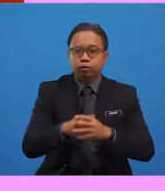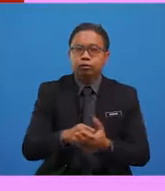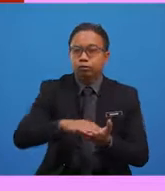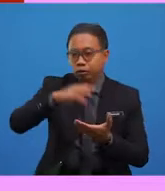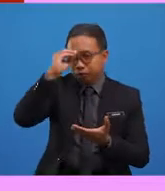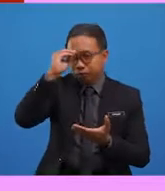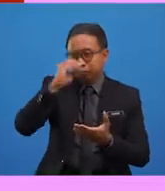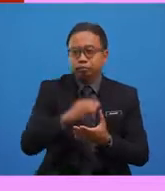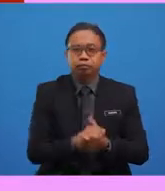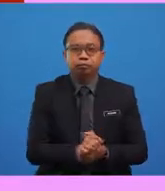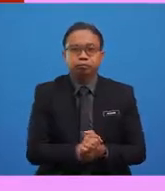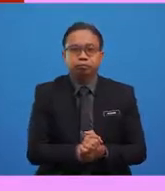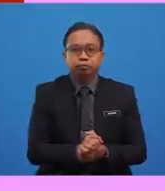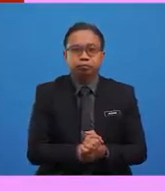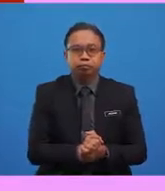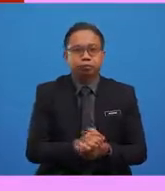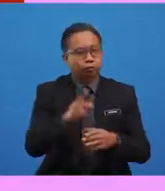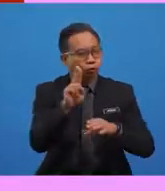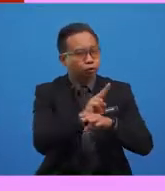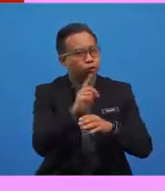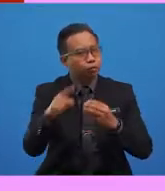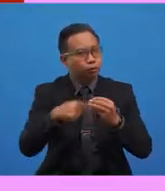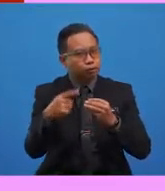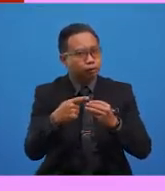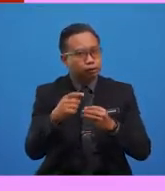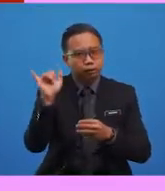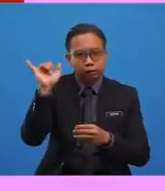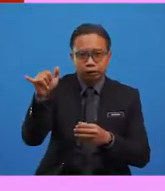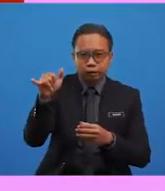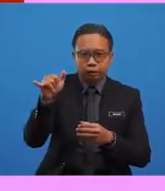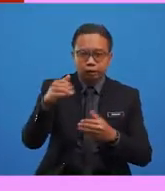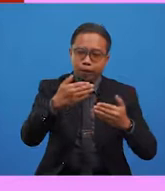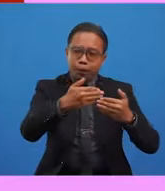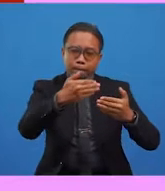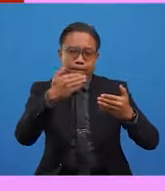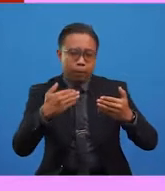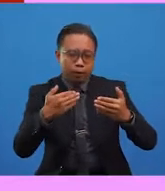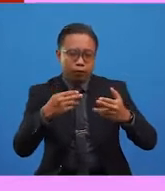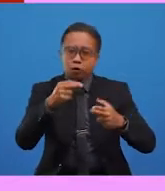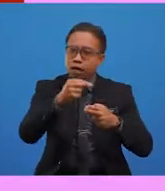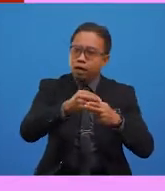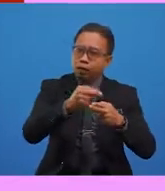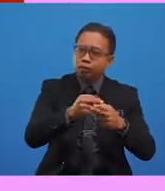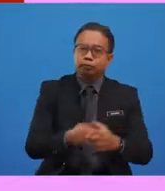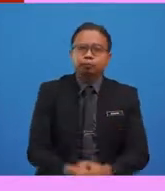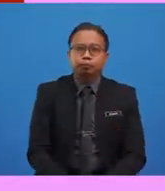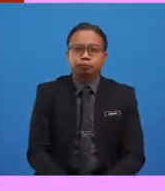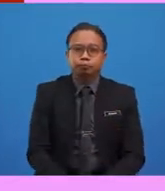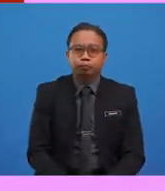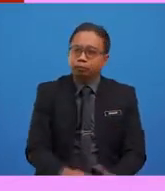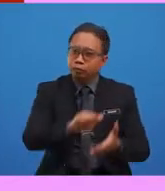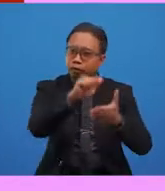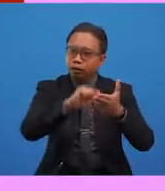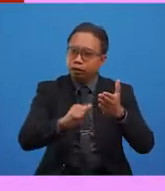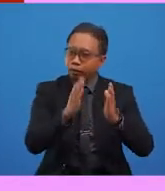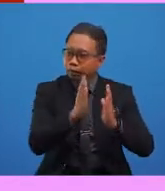know where they are used? Yes, they are usually used before noun. Articles are